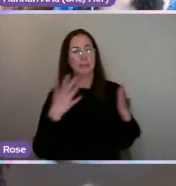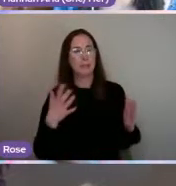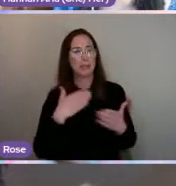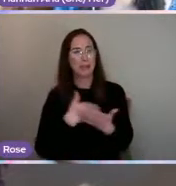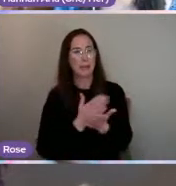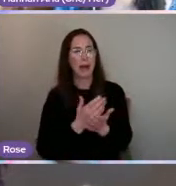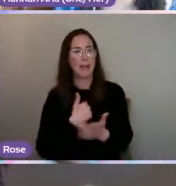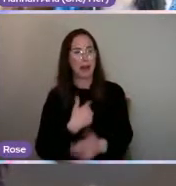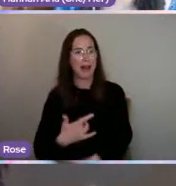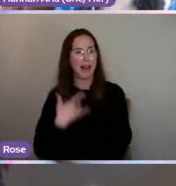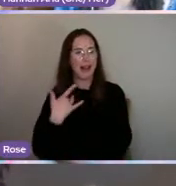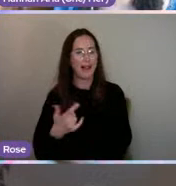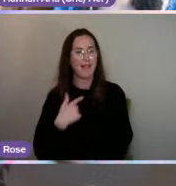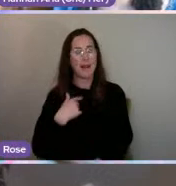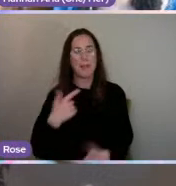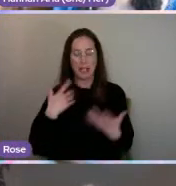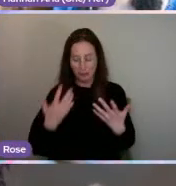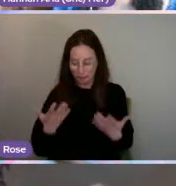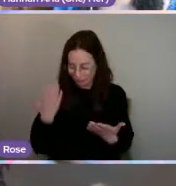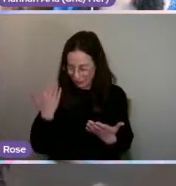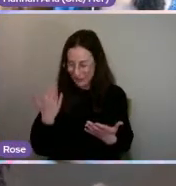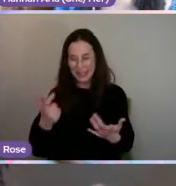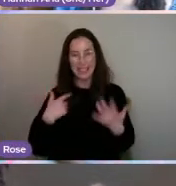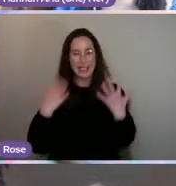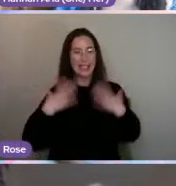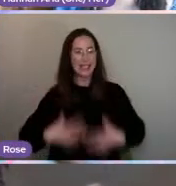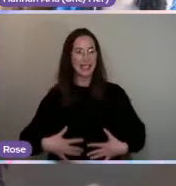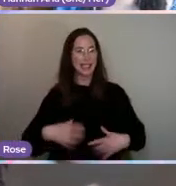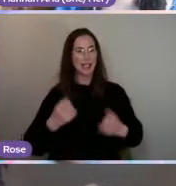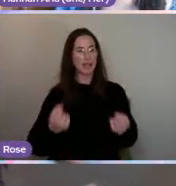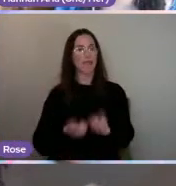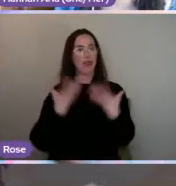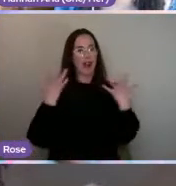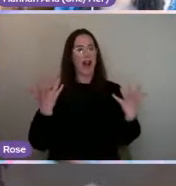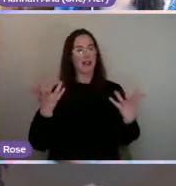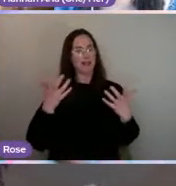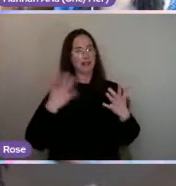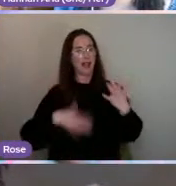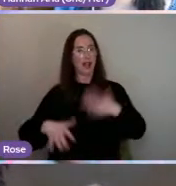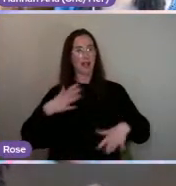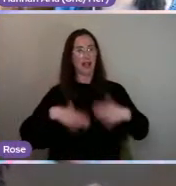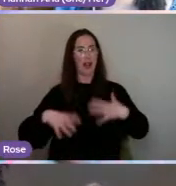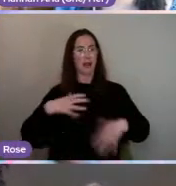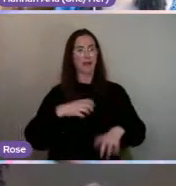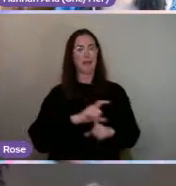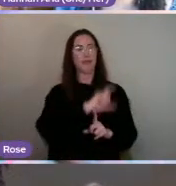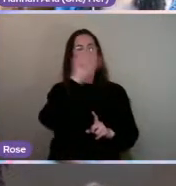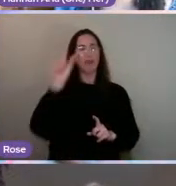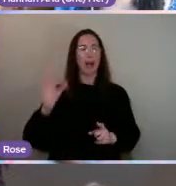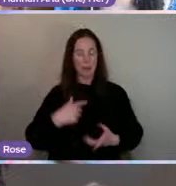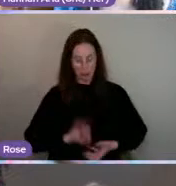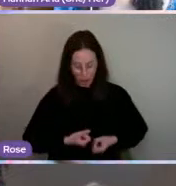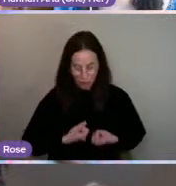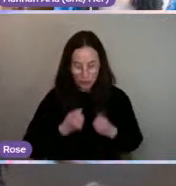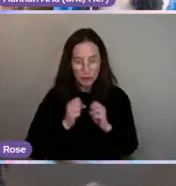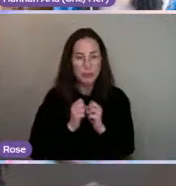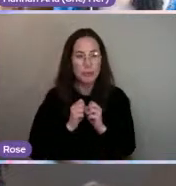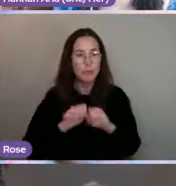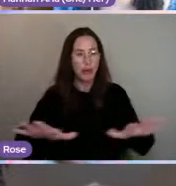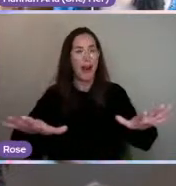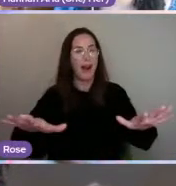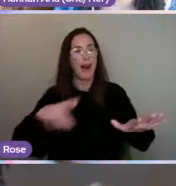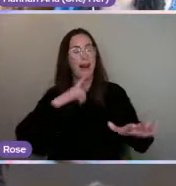then recently, I've been wearing brighter clothes, like the rainbow dress, to just shout out the joy that's inside me and